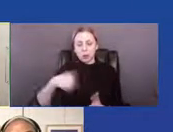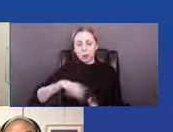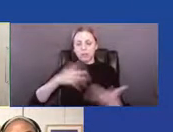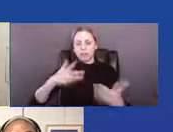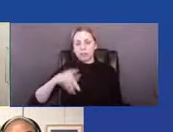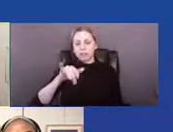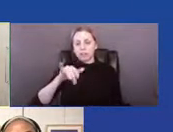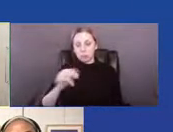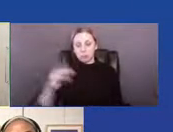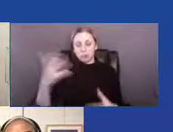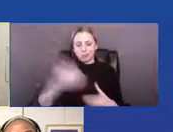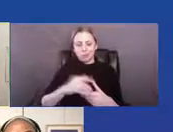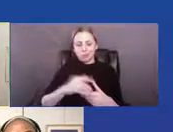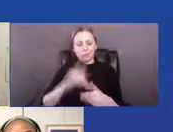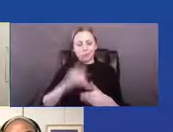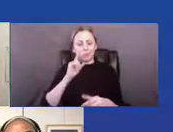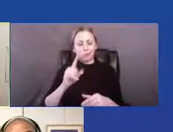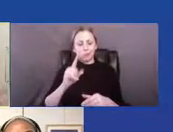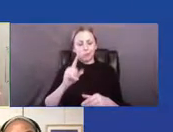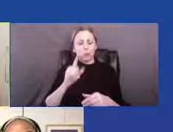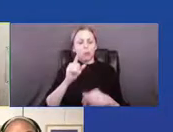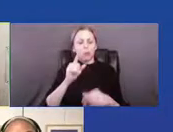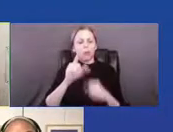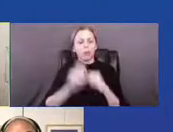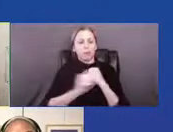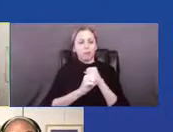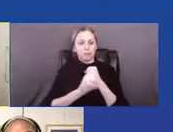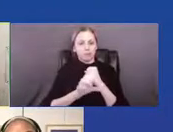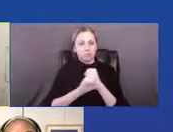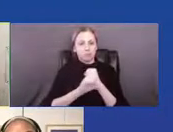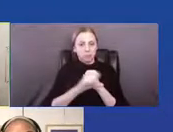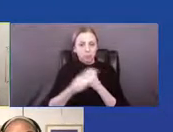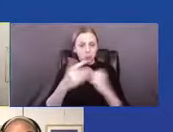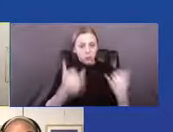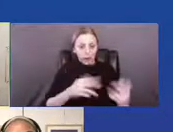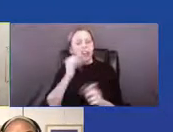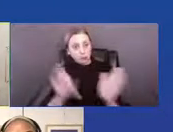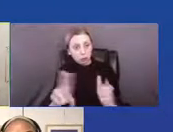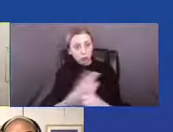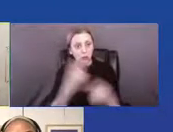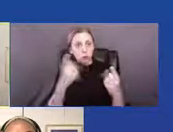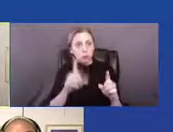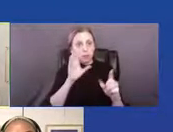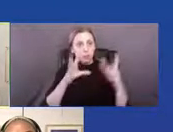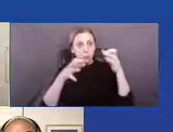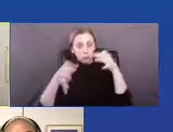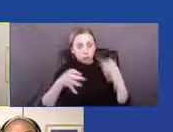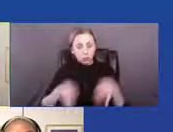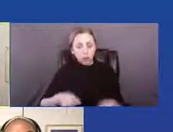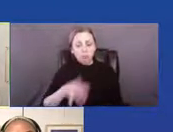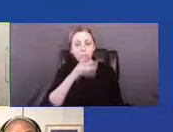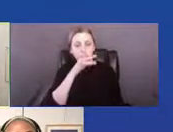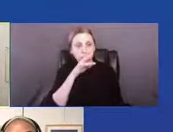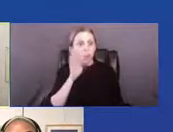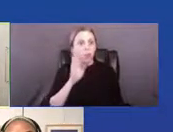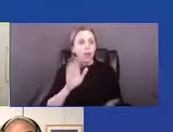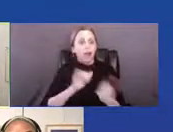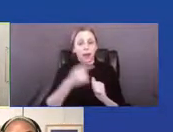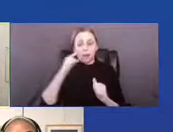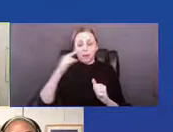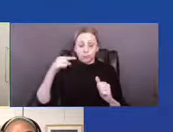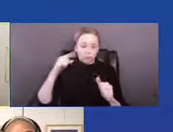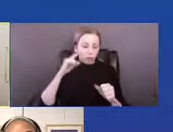broadcast that you are experiencing. If any images are using. they will be described orally. Throughout the